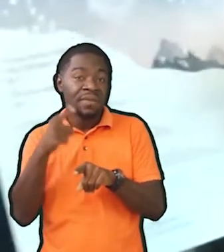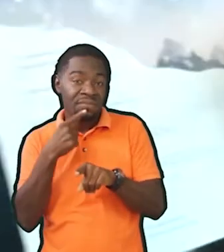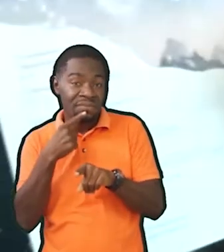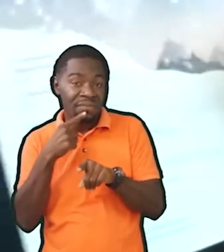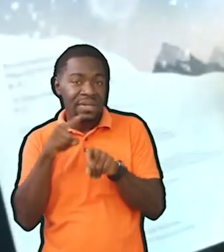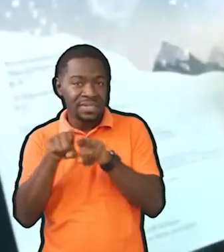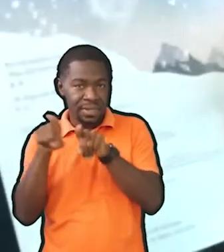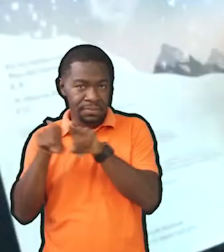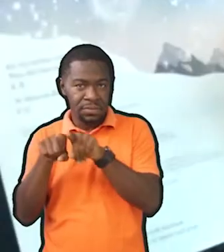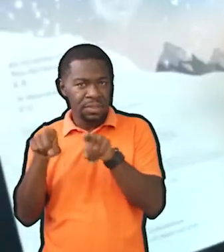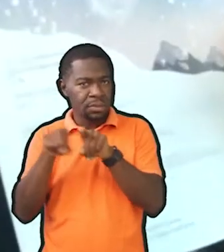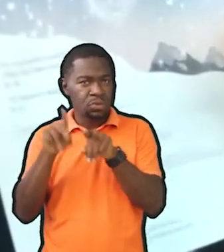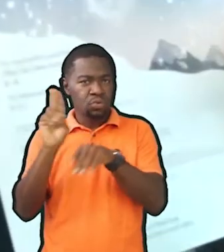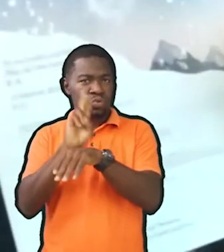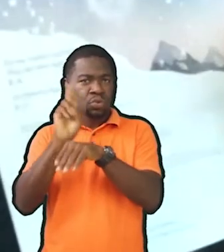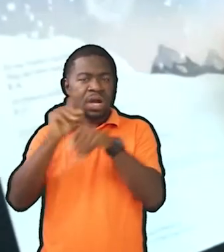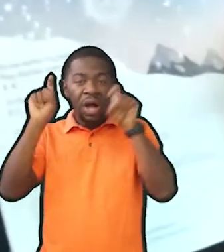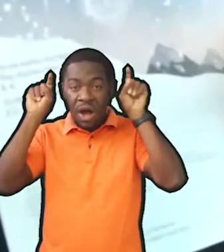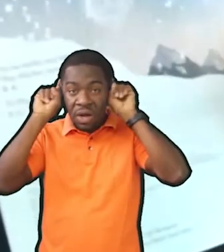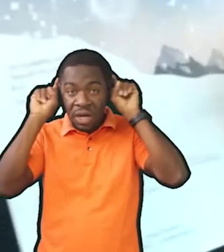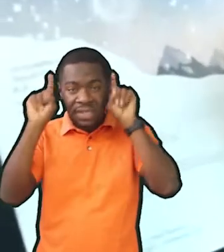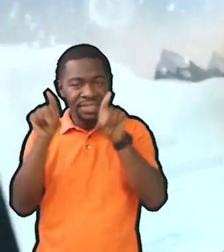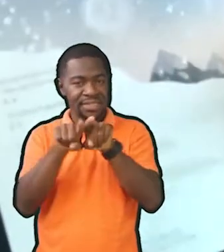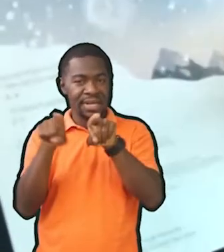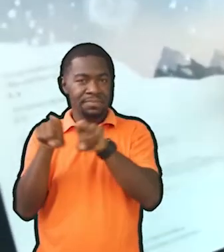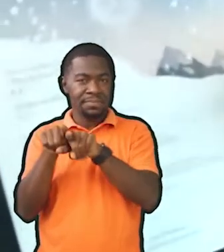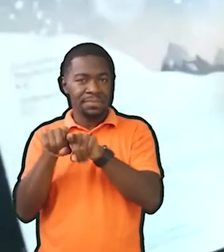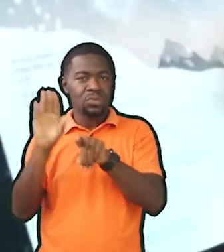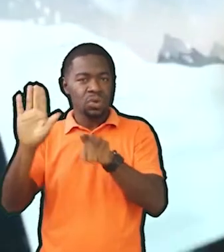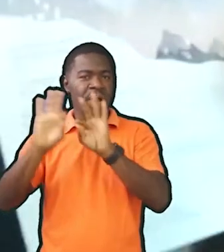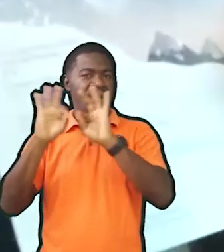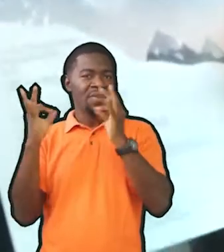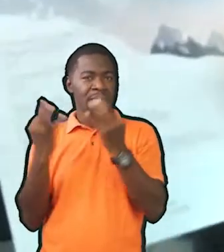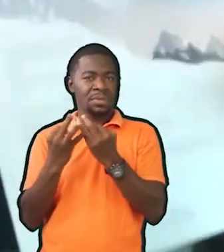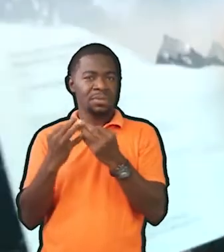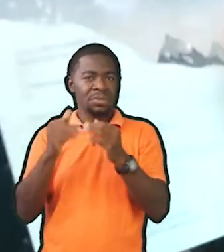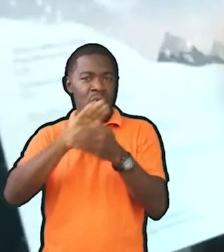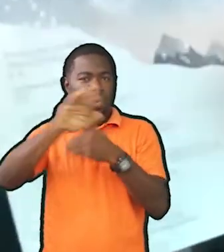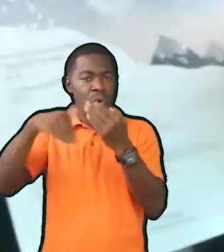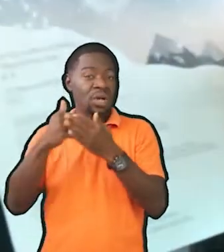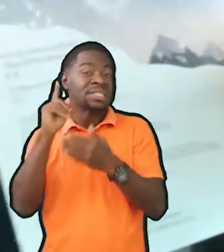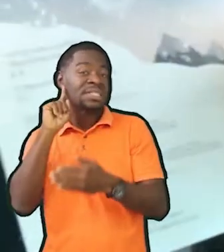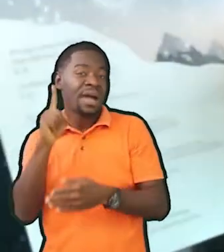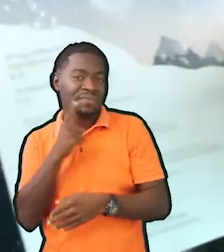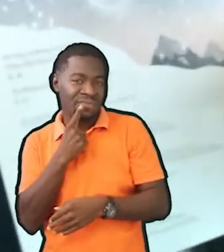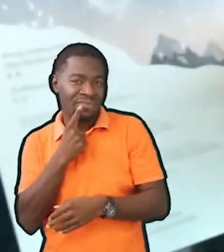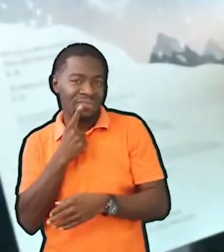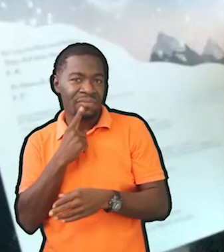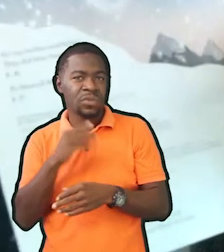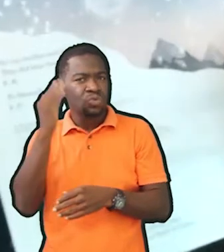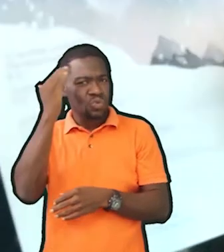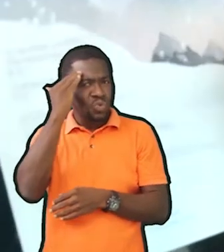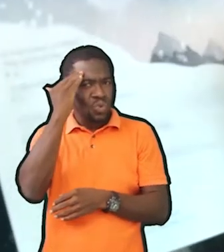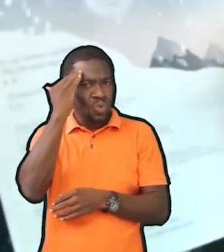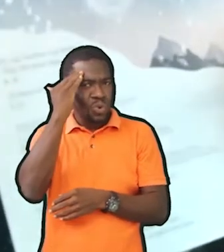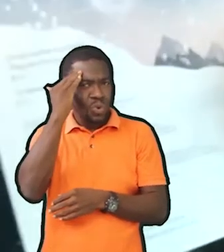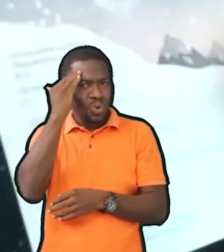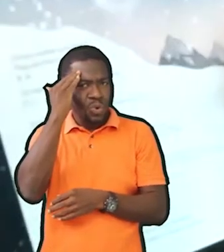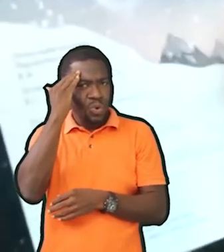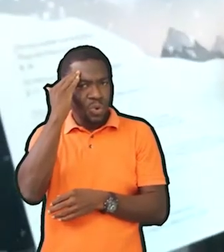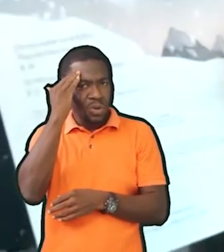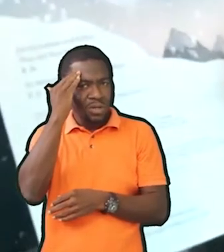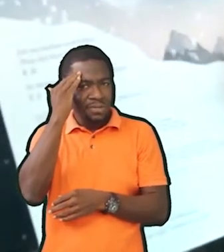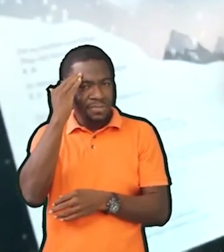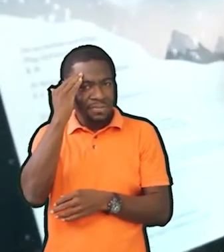deaf and wears two hearing aids and she's from a deaf family. So she really understood,